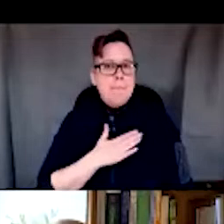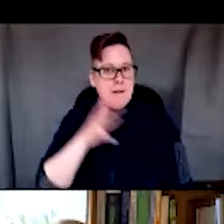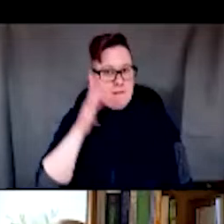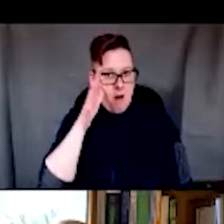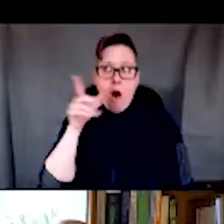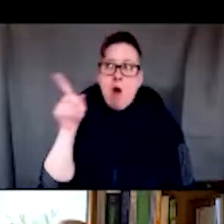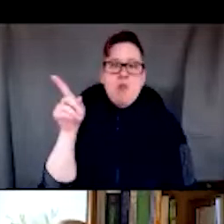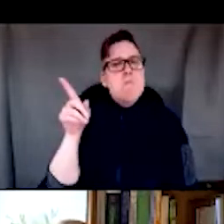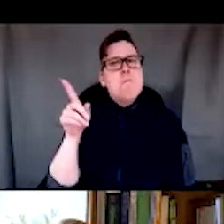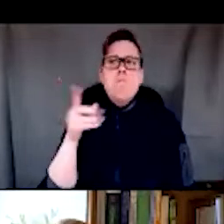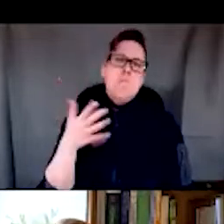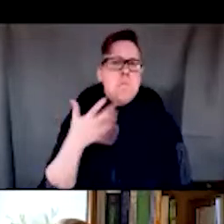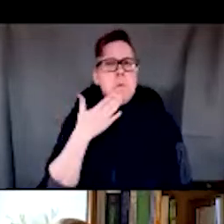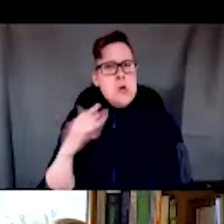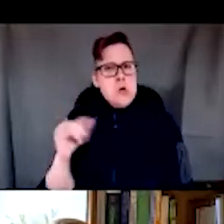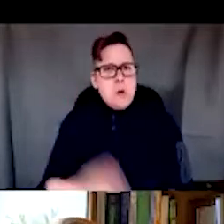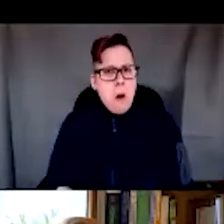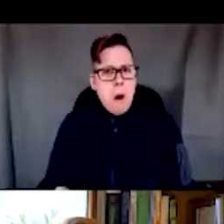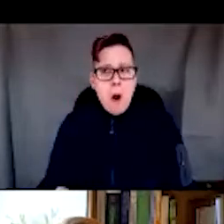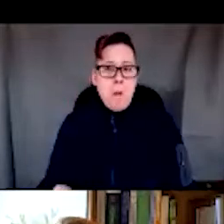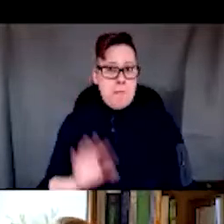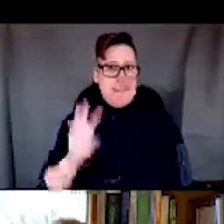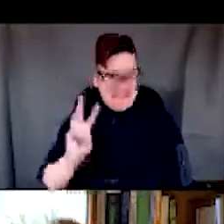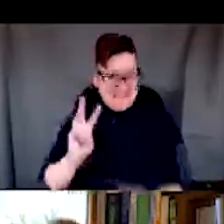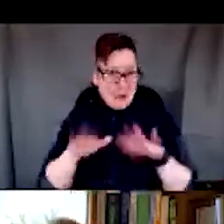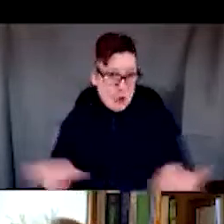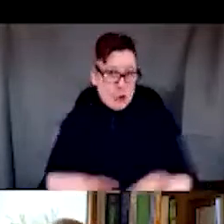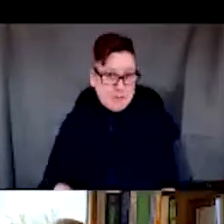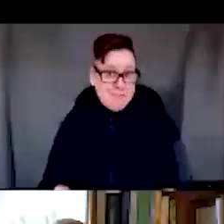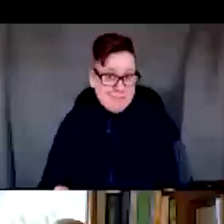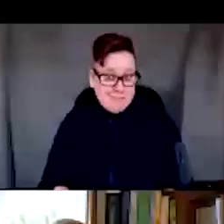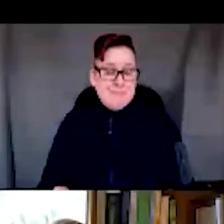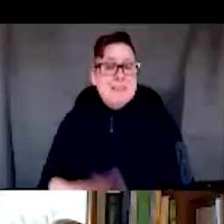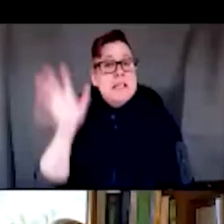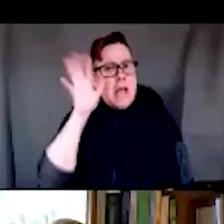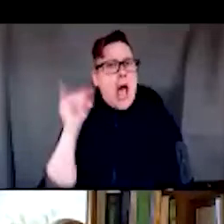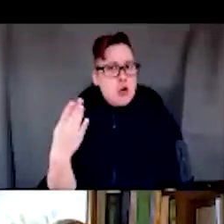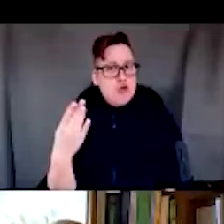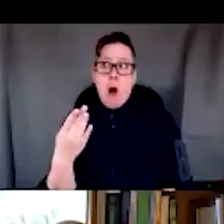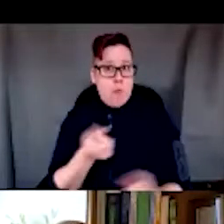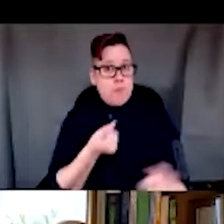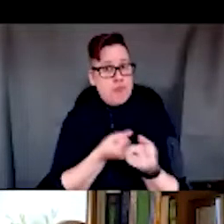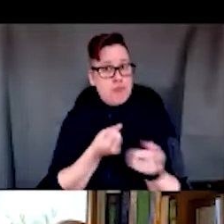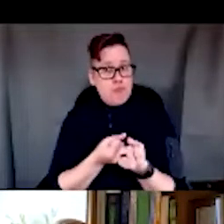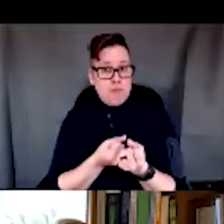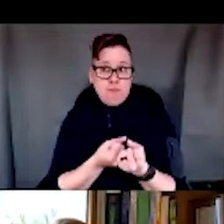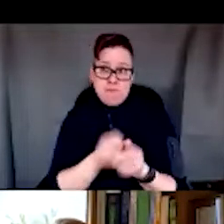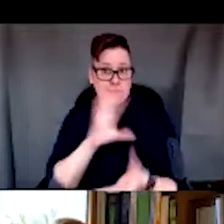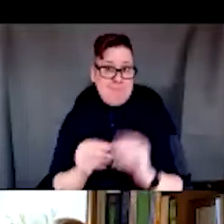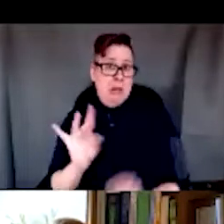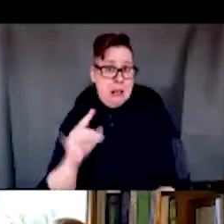had a pretty decent job, and there were six of us kids. So his job was able to support the family of eight.